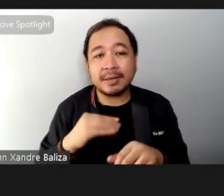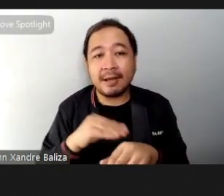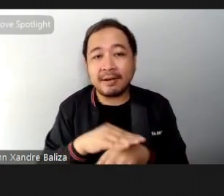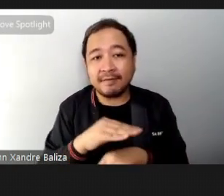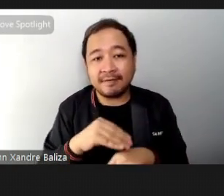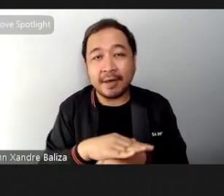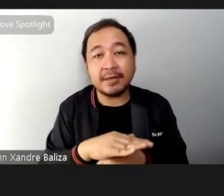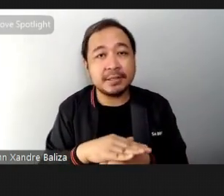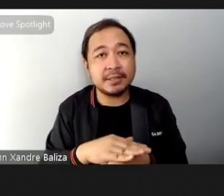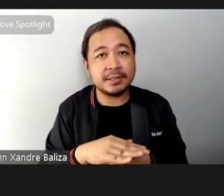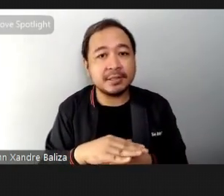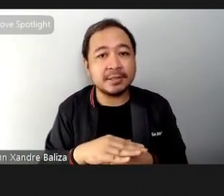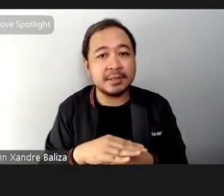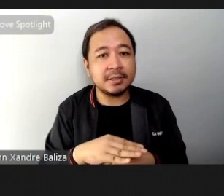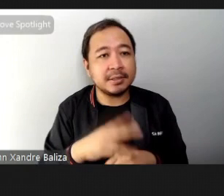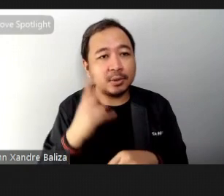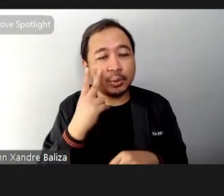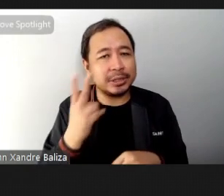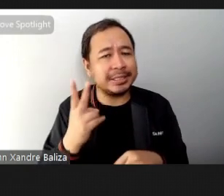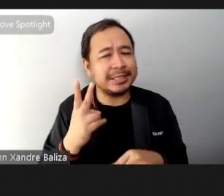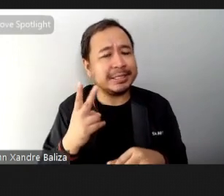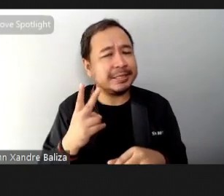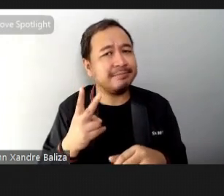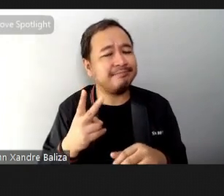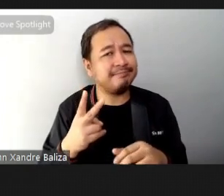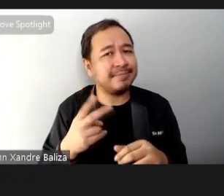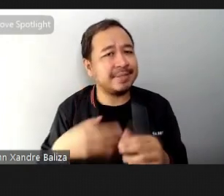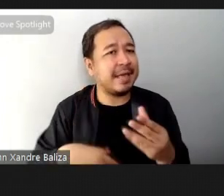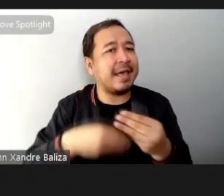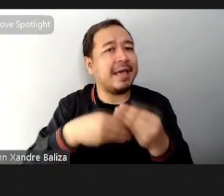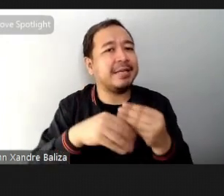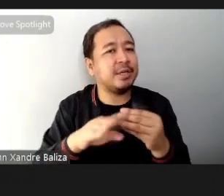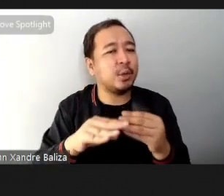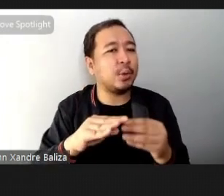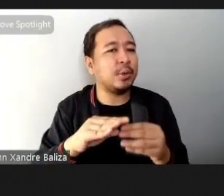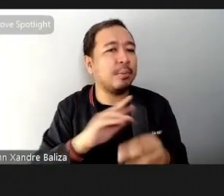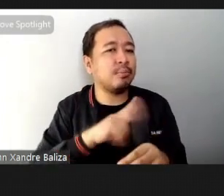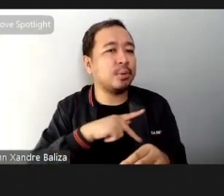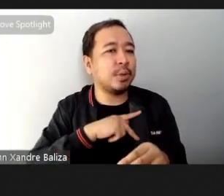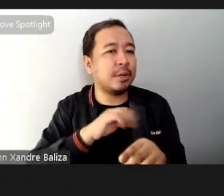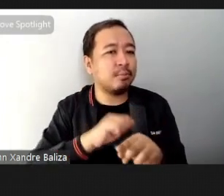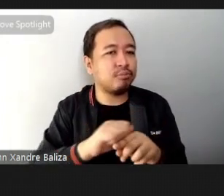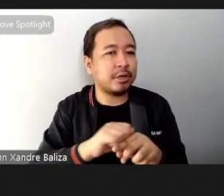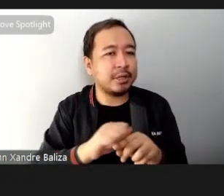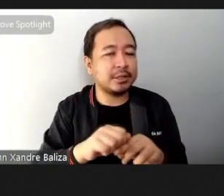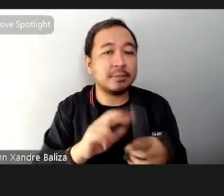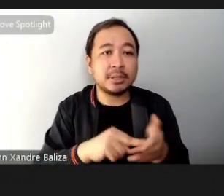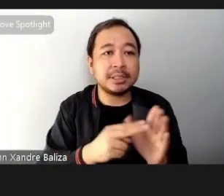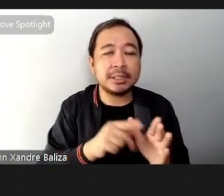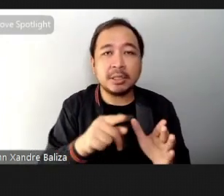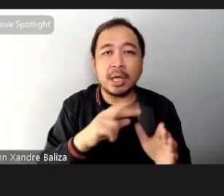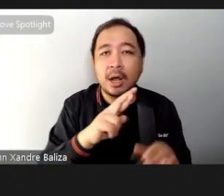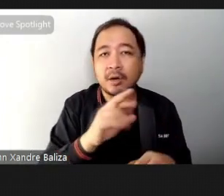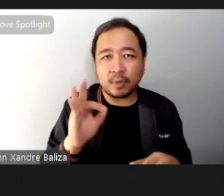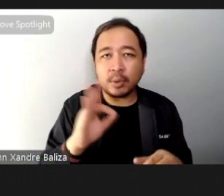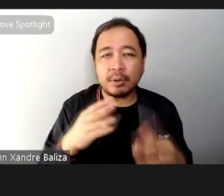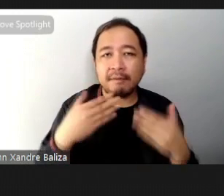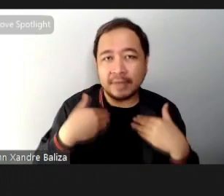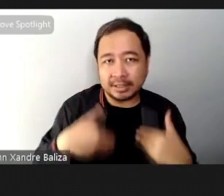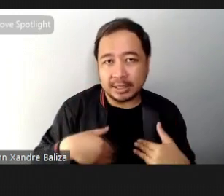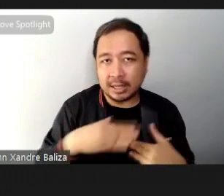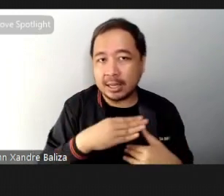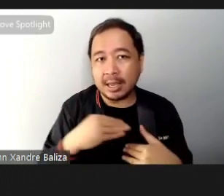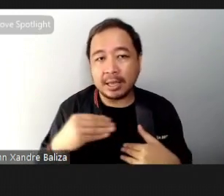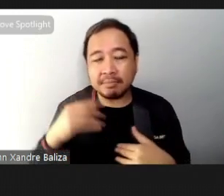expand your personal practices ROKRO is a great intersection between physical performance but also mindfulness